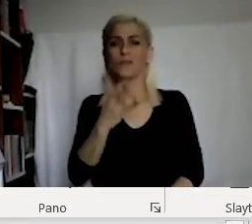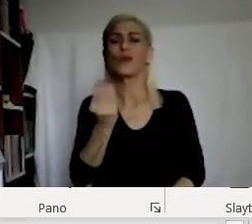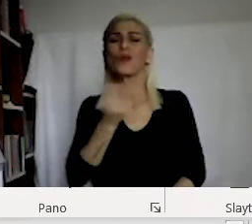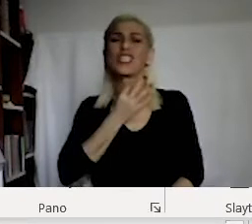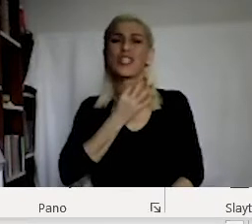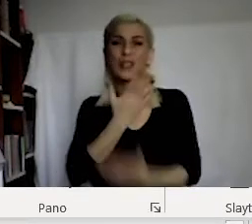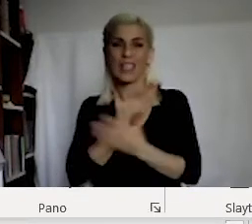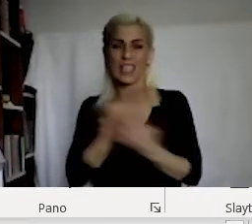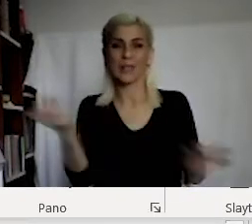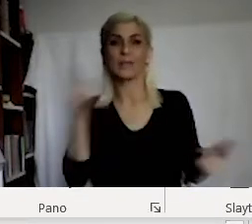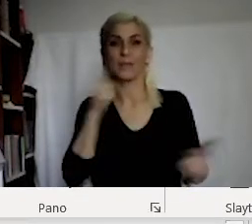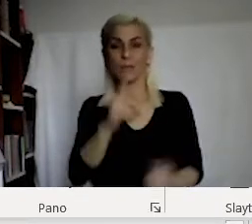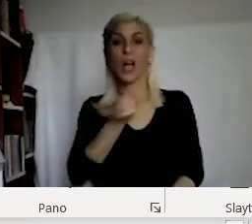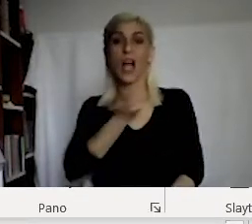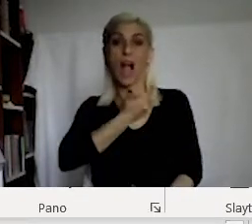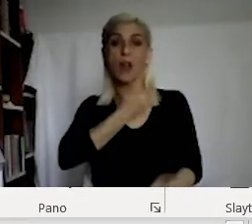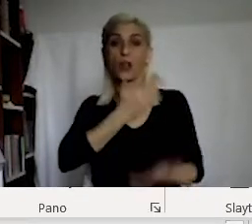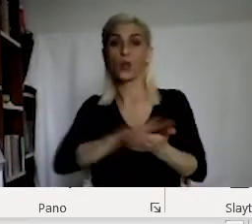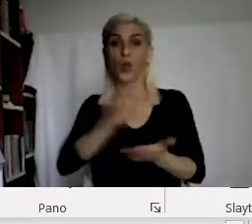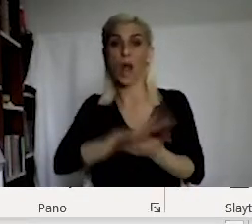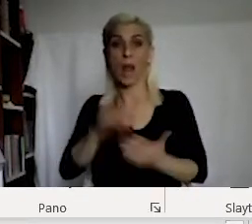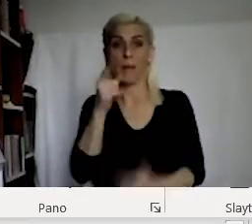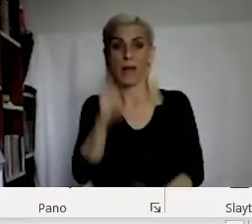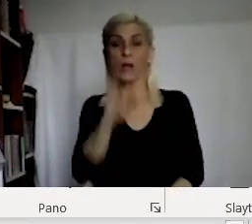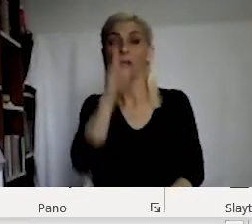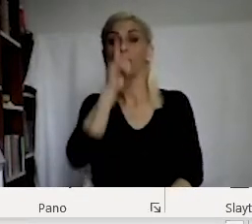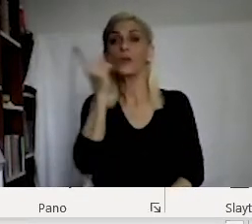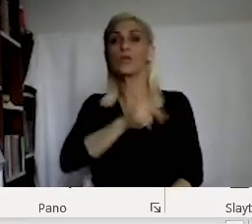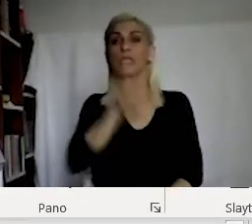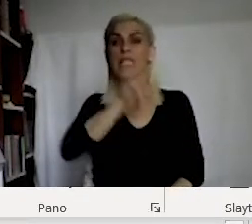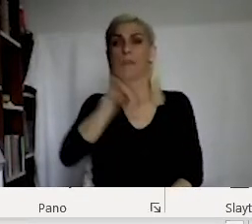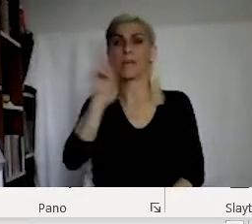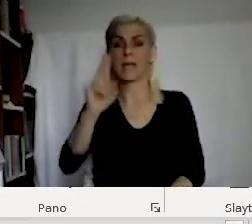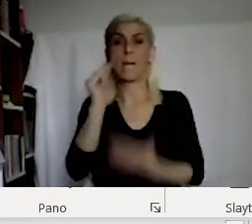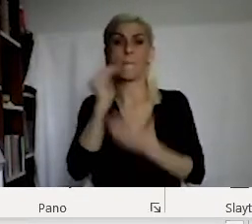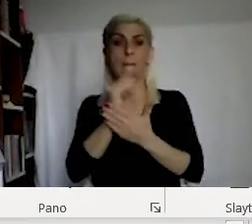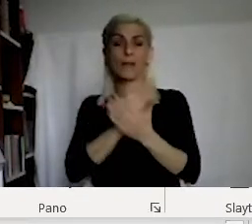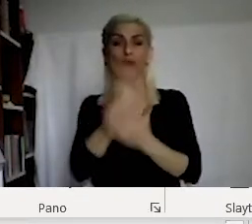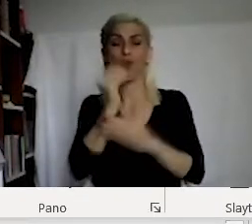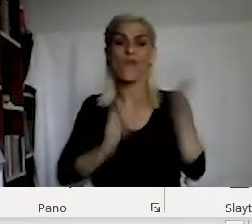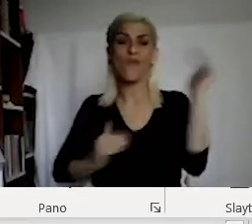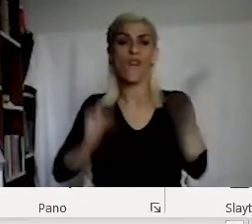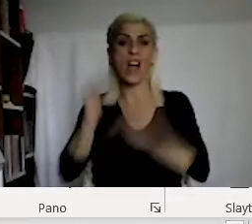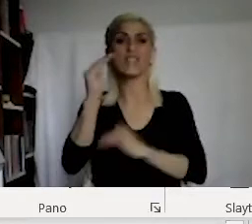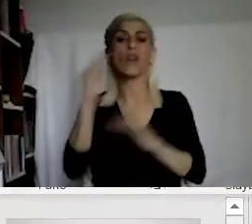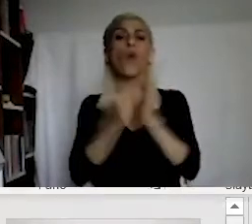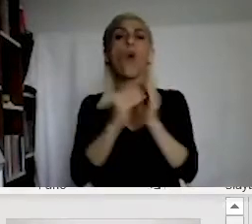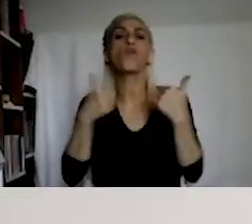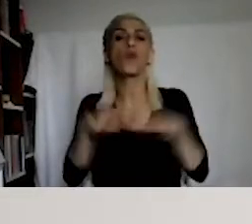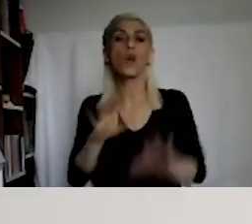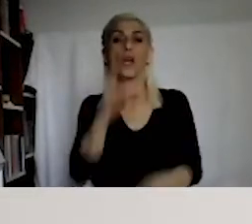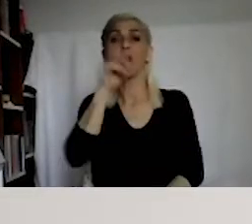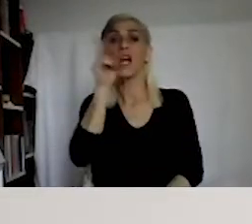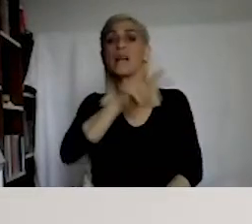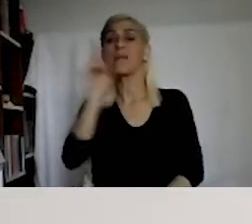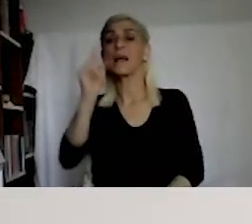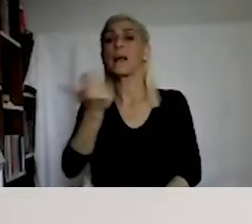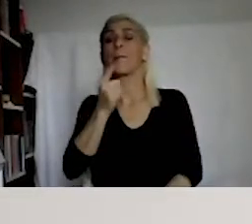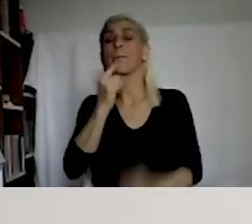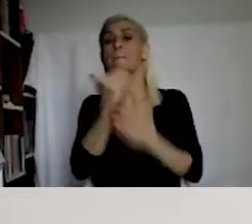I was saying Article 122. It's not being implemented very much. And